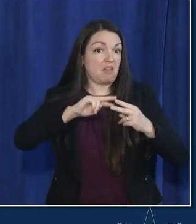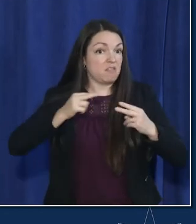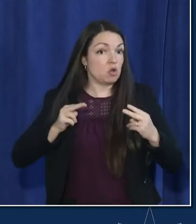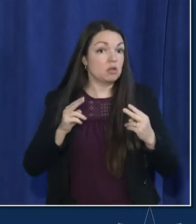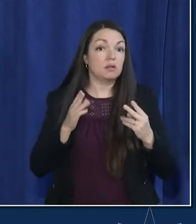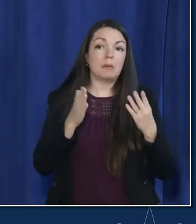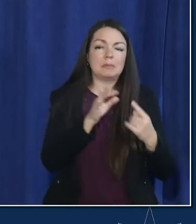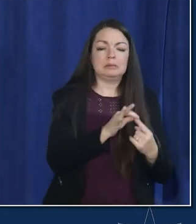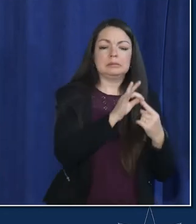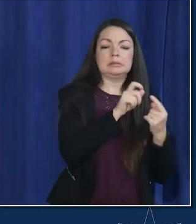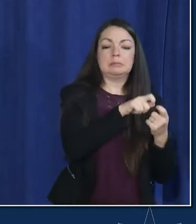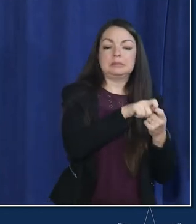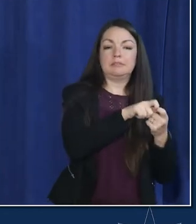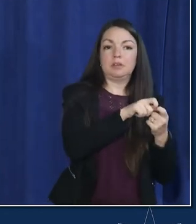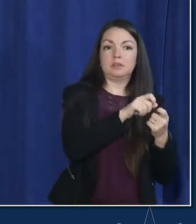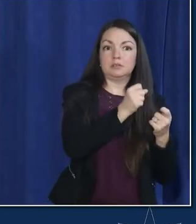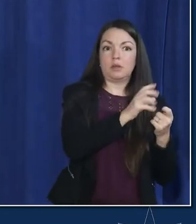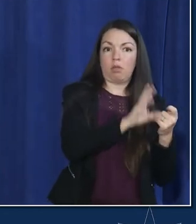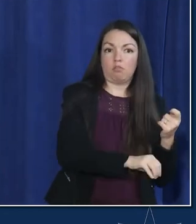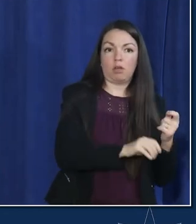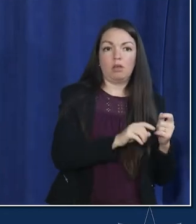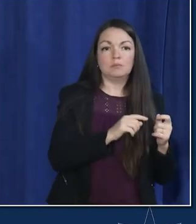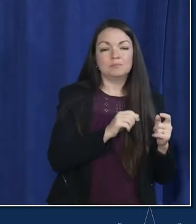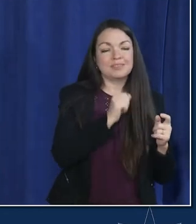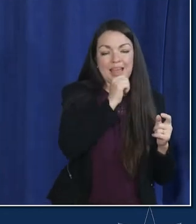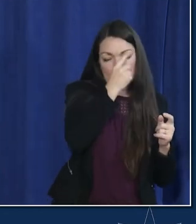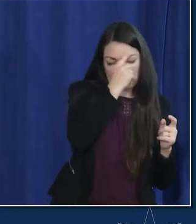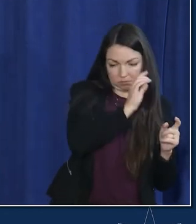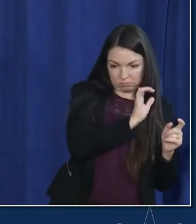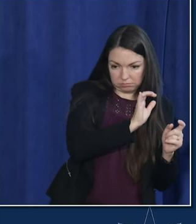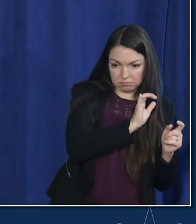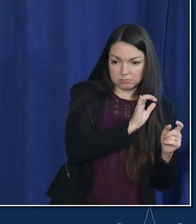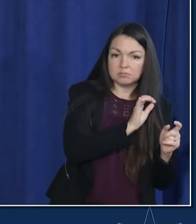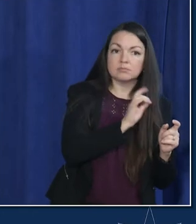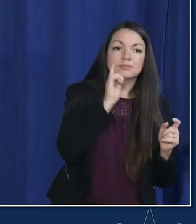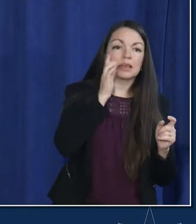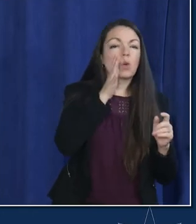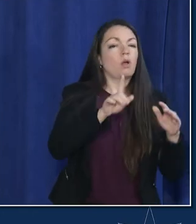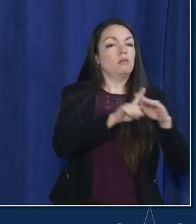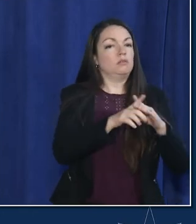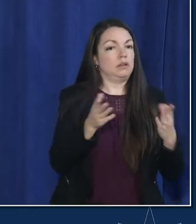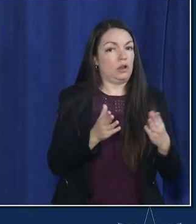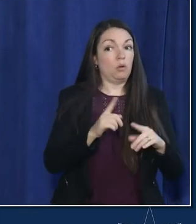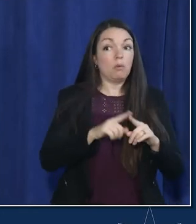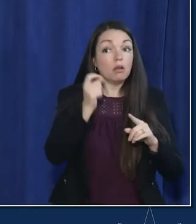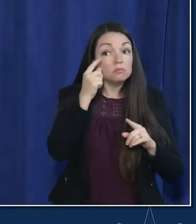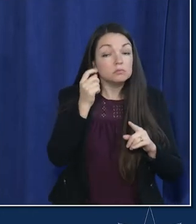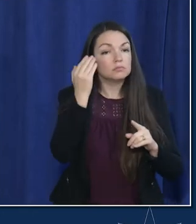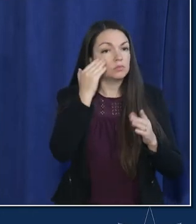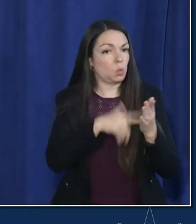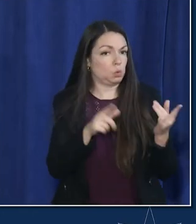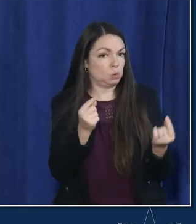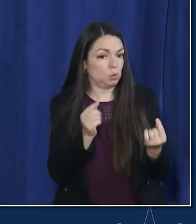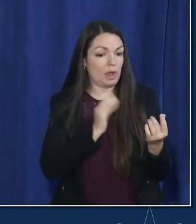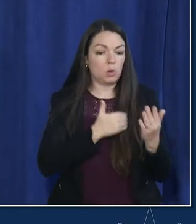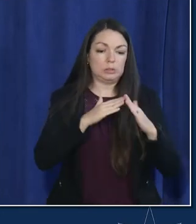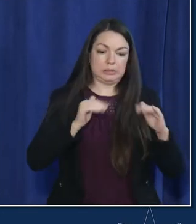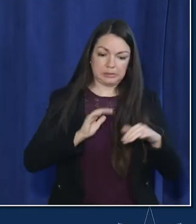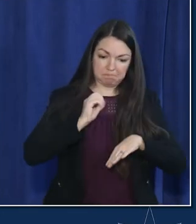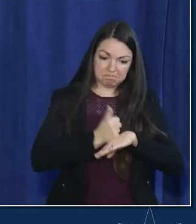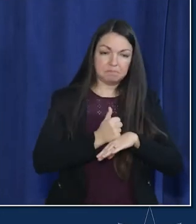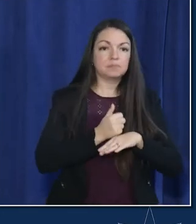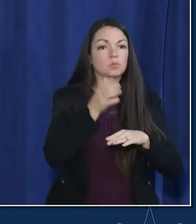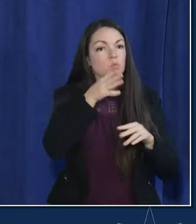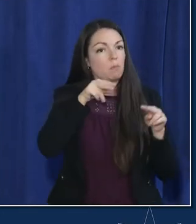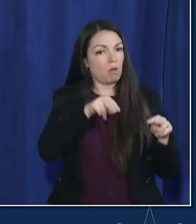africa i don't think so i think we're gonna see it here um but we know what to do you know we've got these systems in place to monitor we've